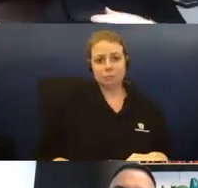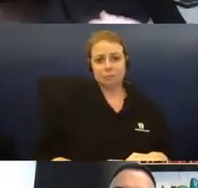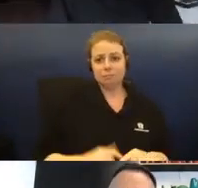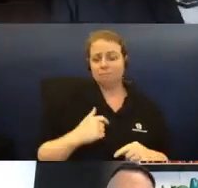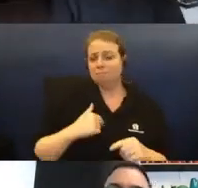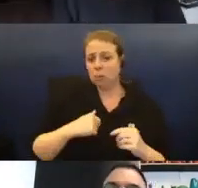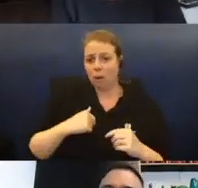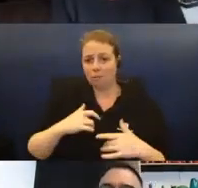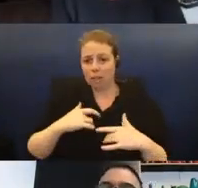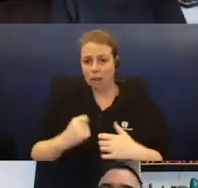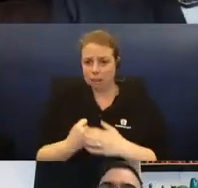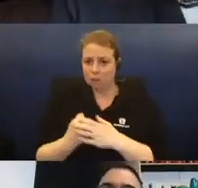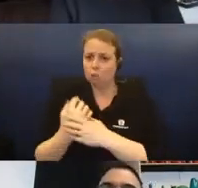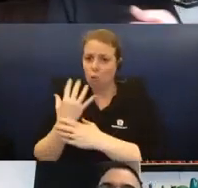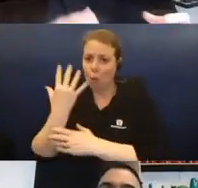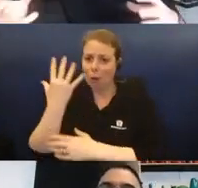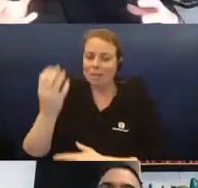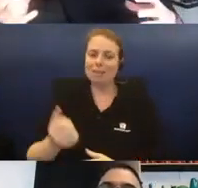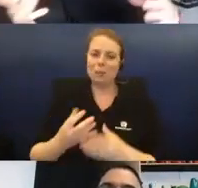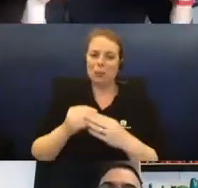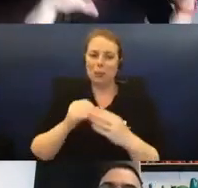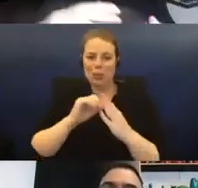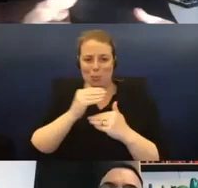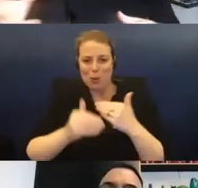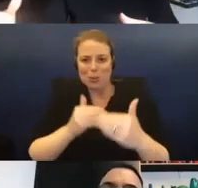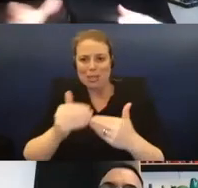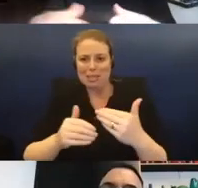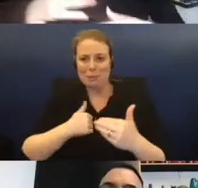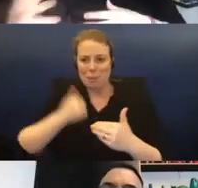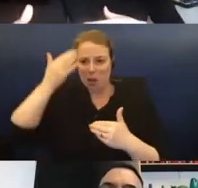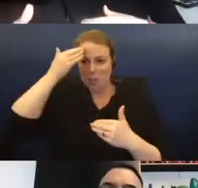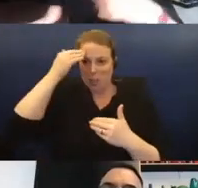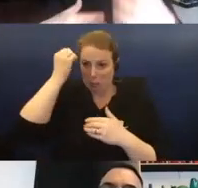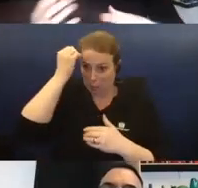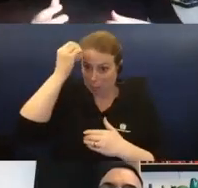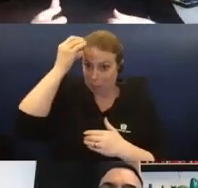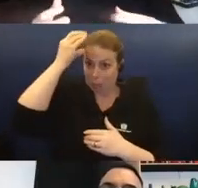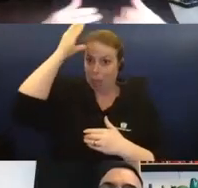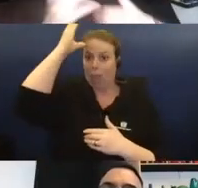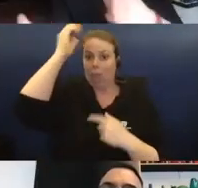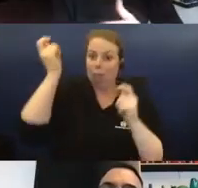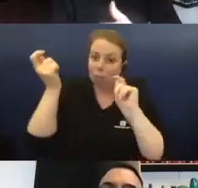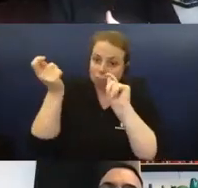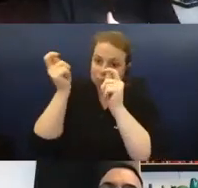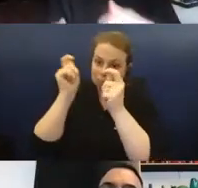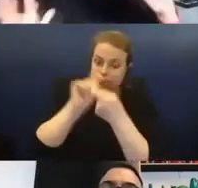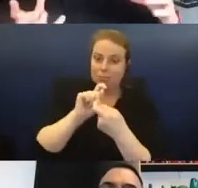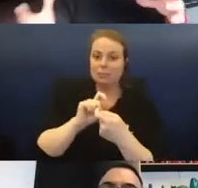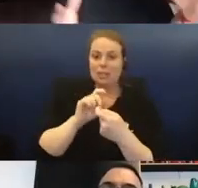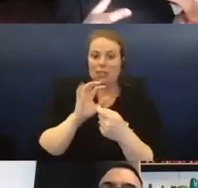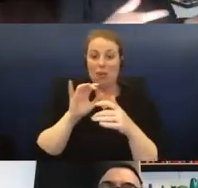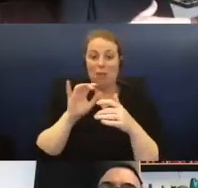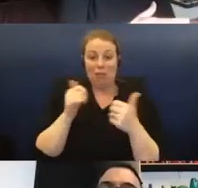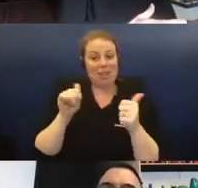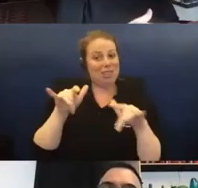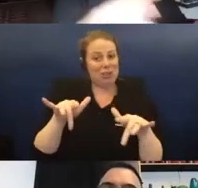with this process, and my thinking is growing and evolving, and so I'm definitely not done. And while I feel I'm